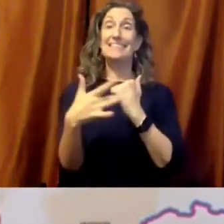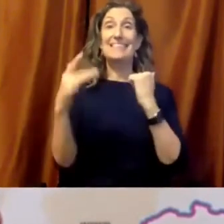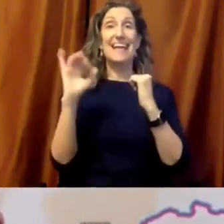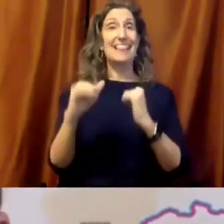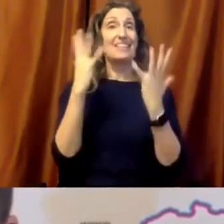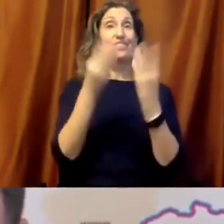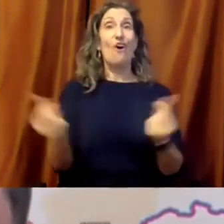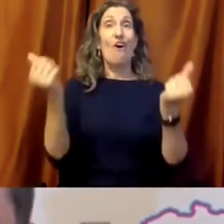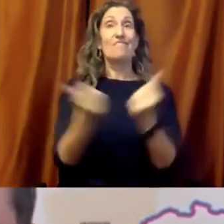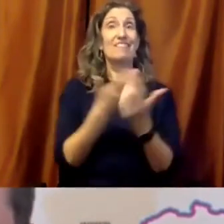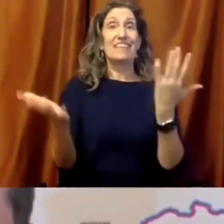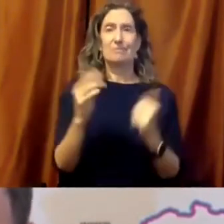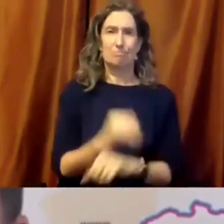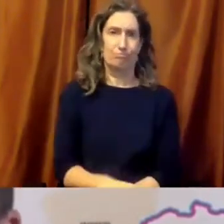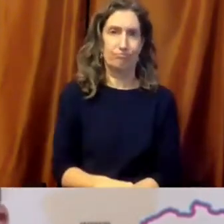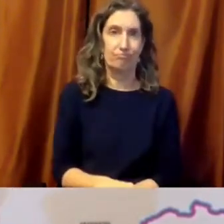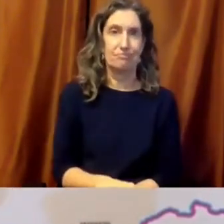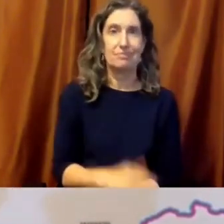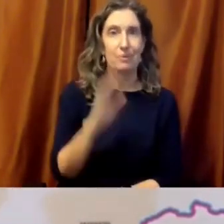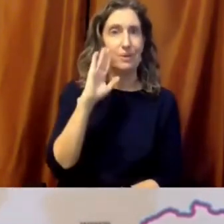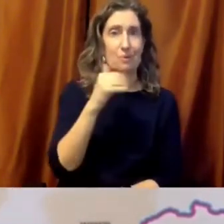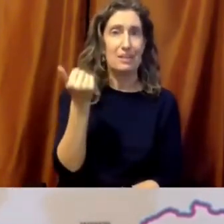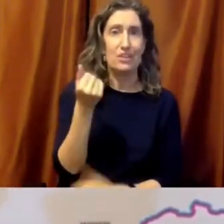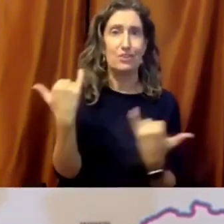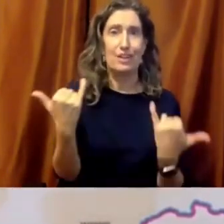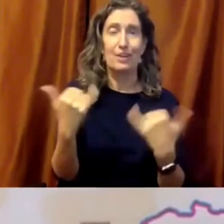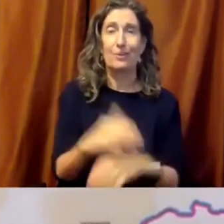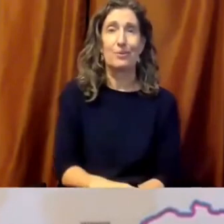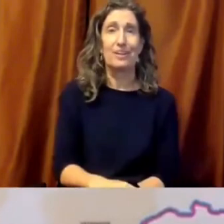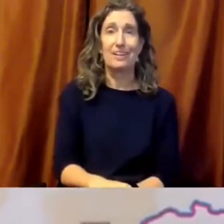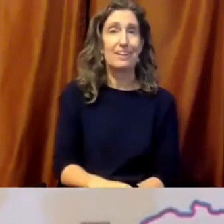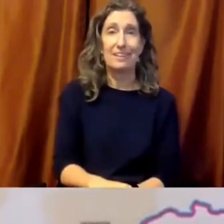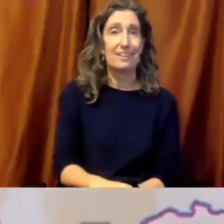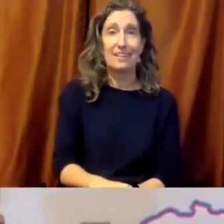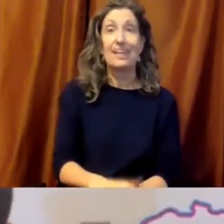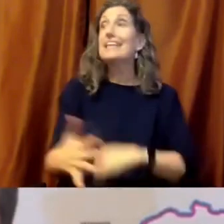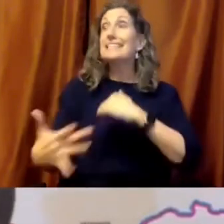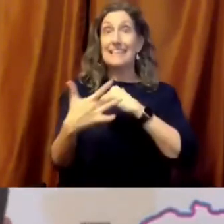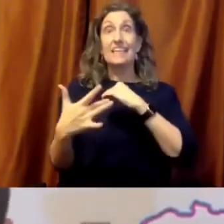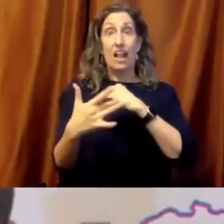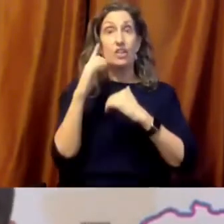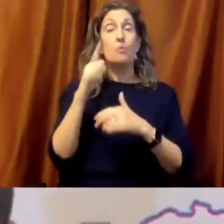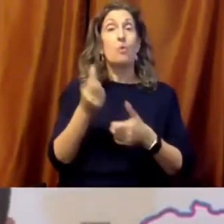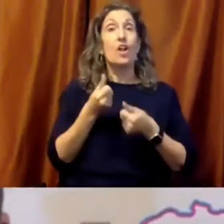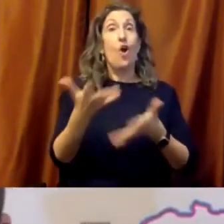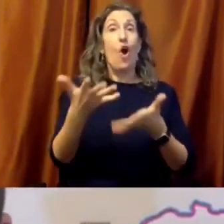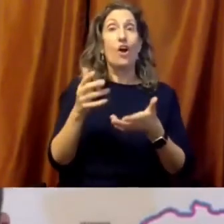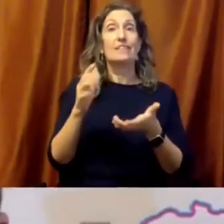Instead, the pandemic was a disruption and it led to a bonanza for EdTech,